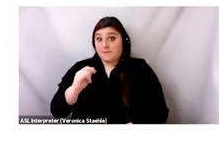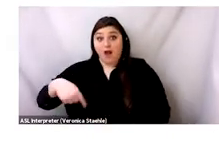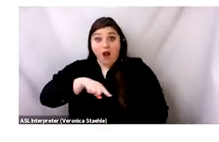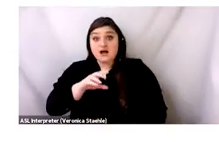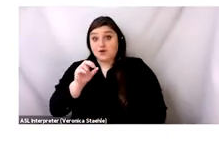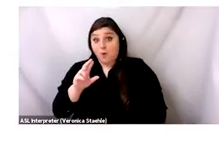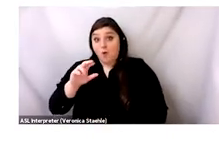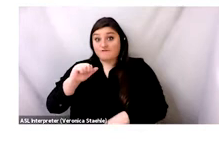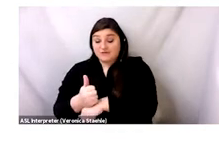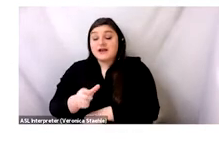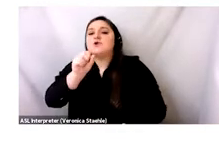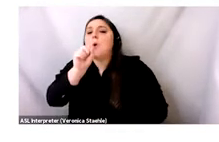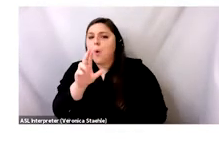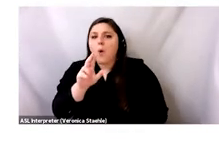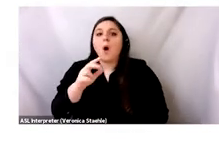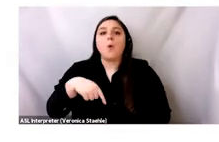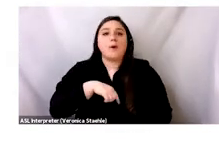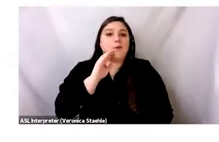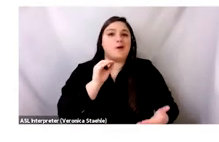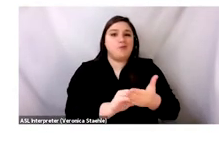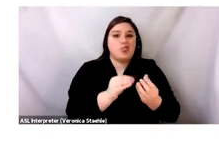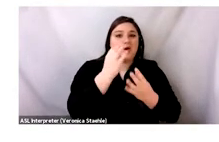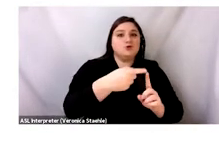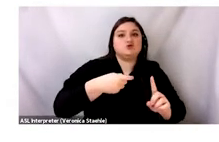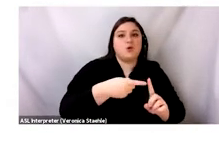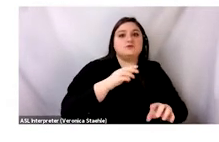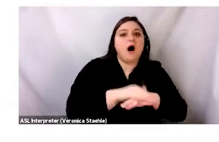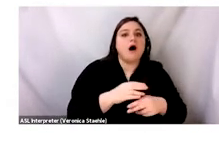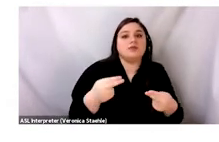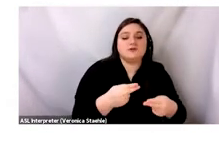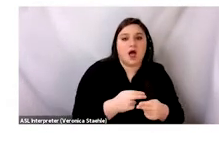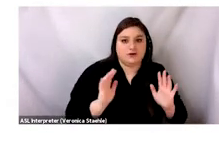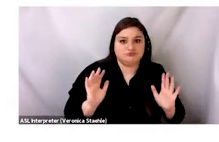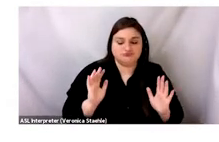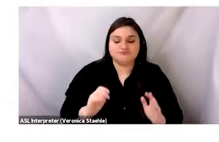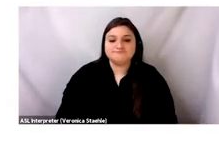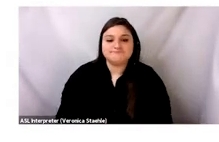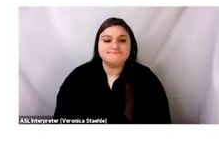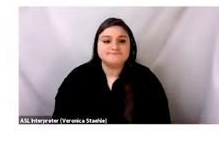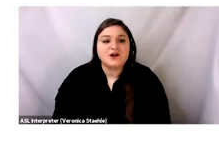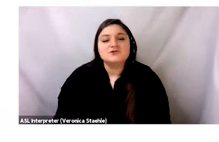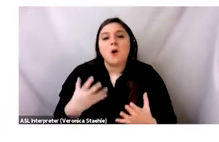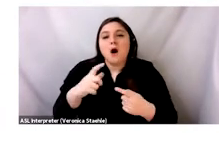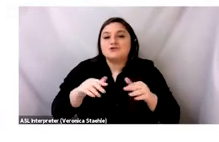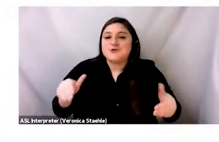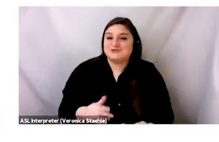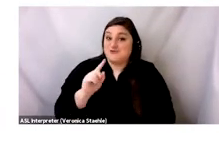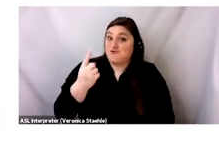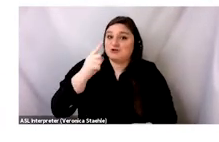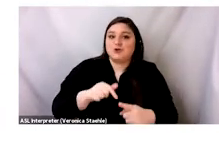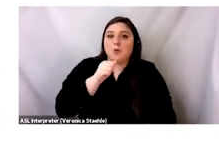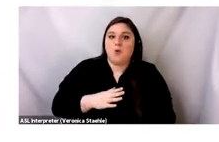they're otherwise stated and noted on the slide. I want to begin by introducing you to Abena.